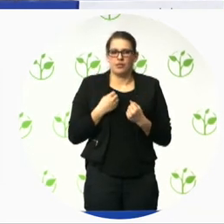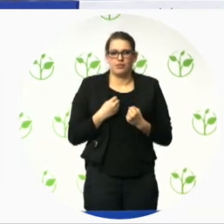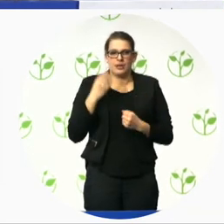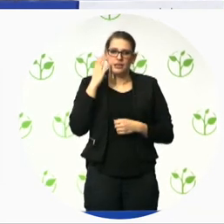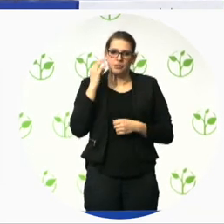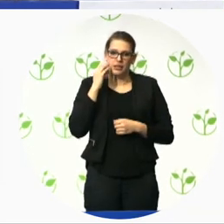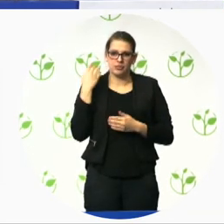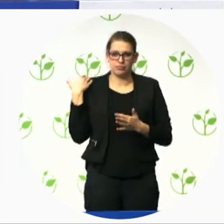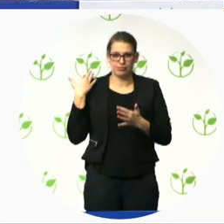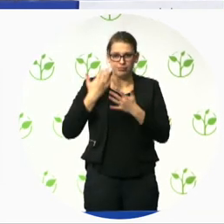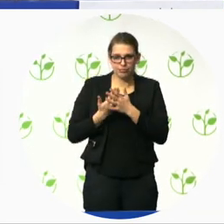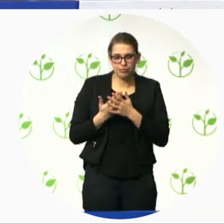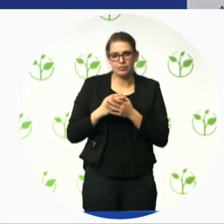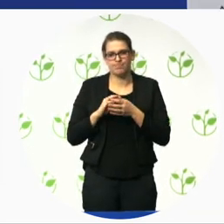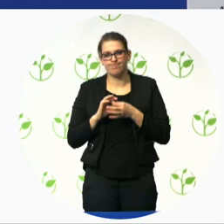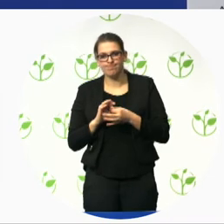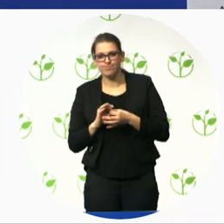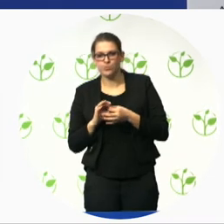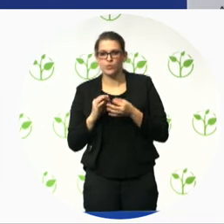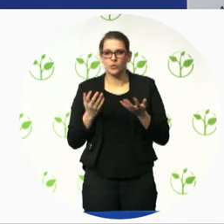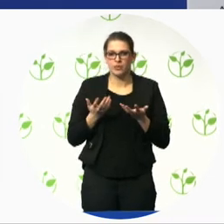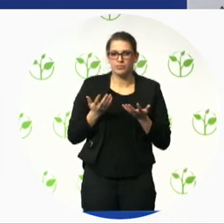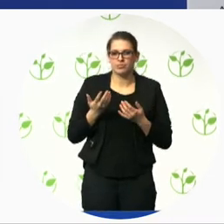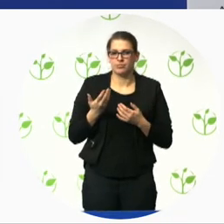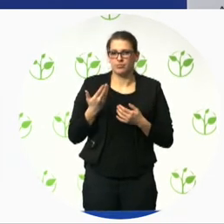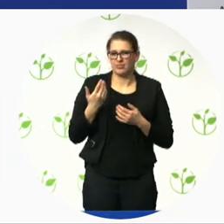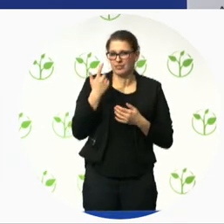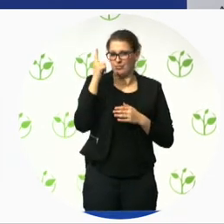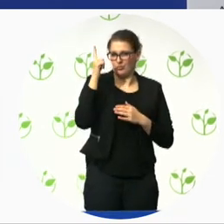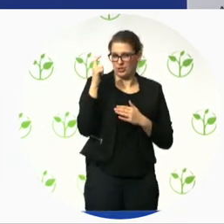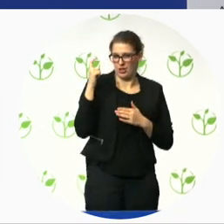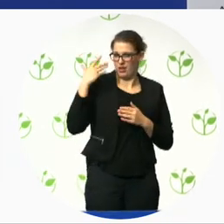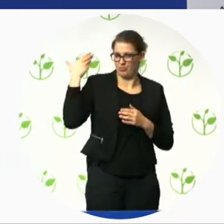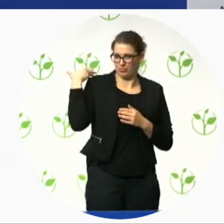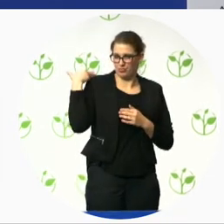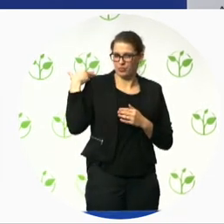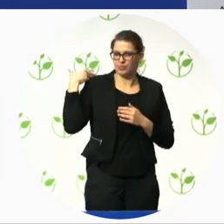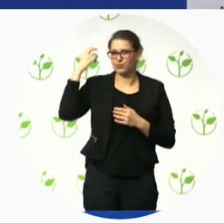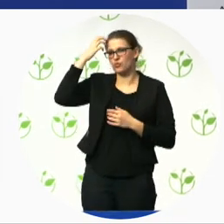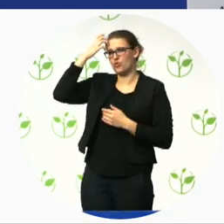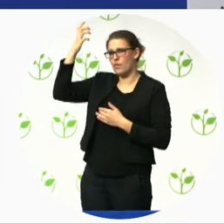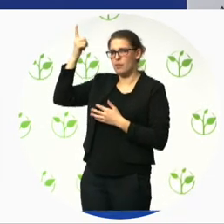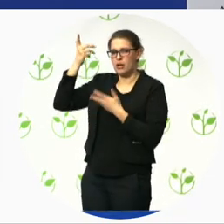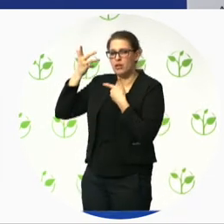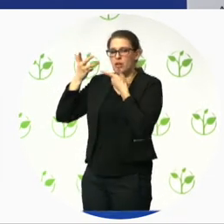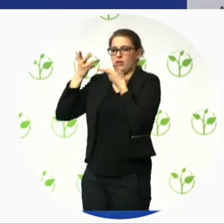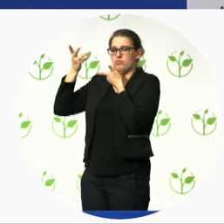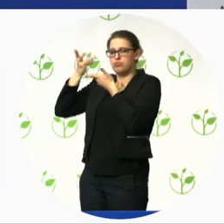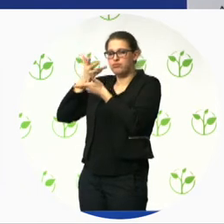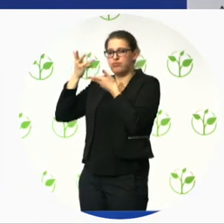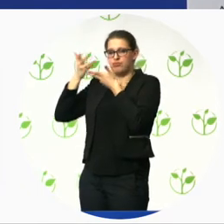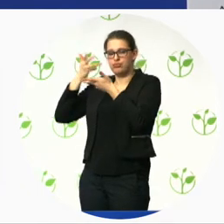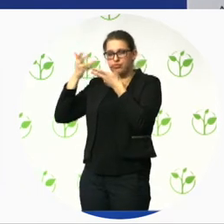first we work with the authorities to create the standards the national regulations